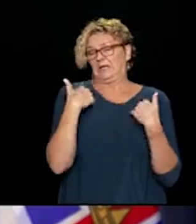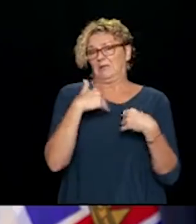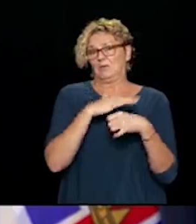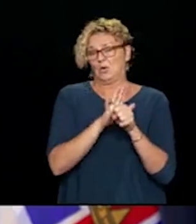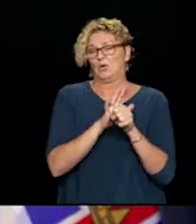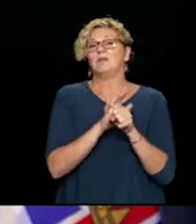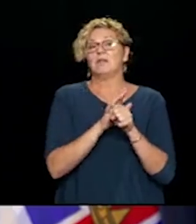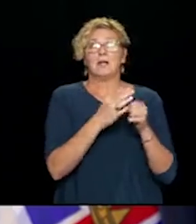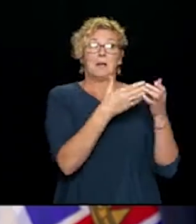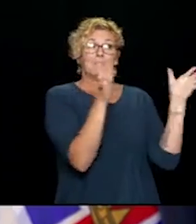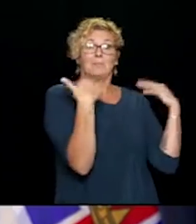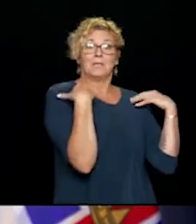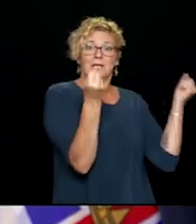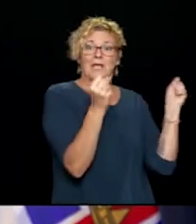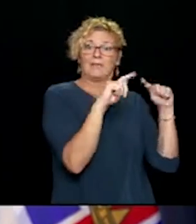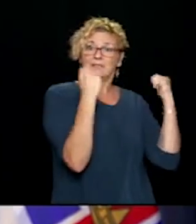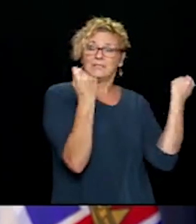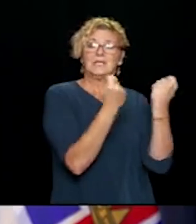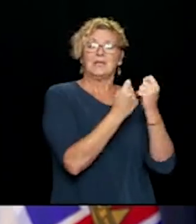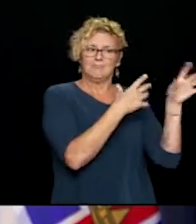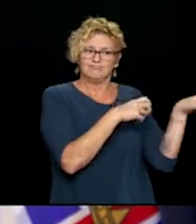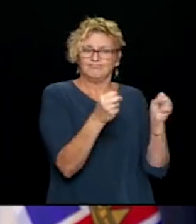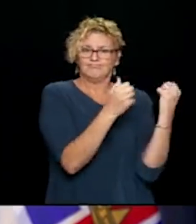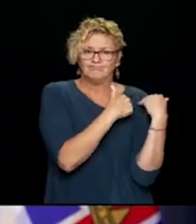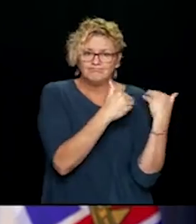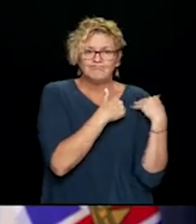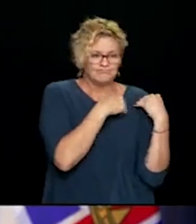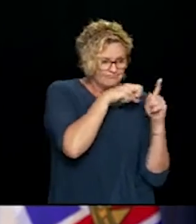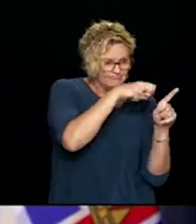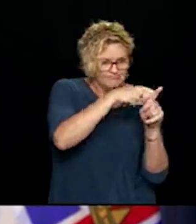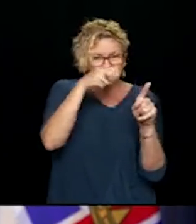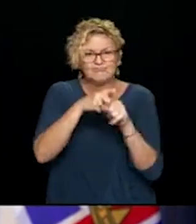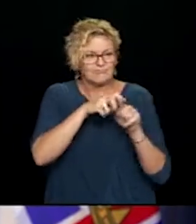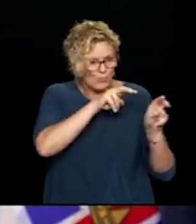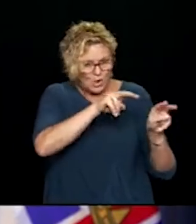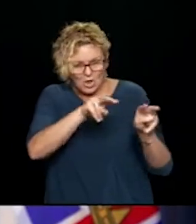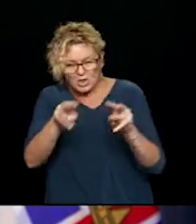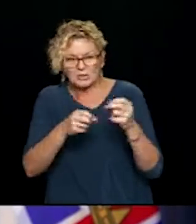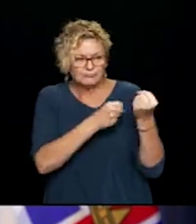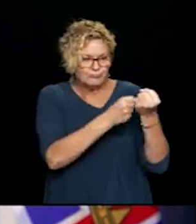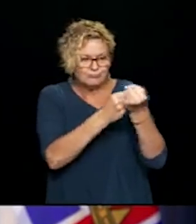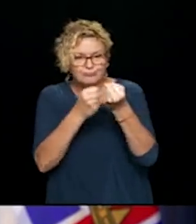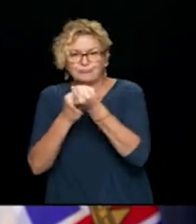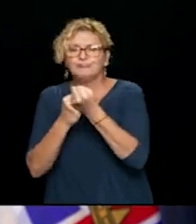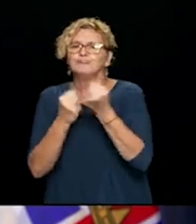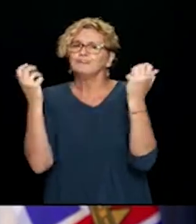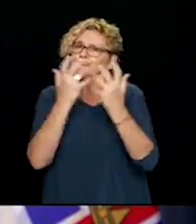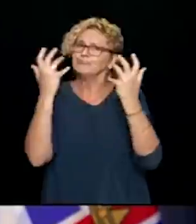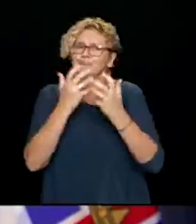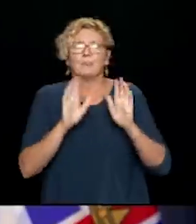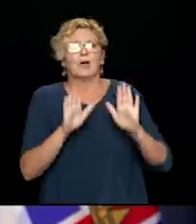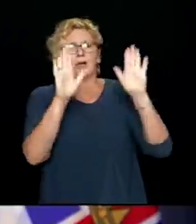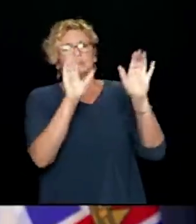being supported by public health and 3,047 people under public health monitoring. So we appreciate the extraordinary